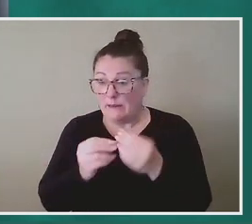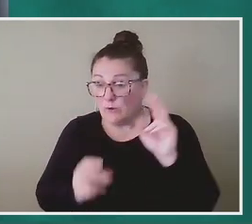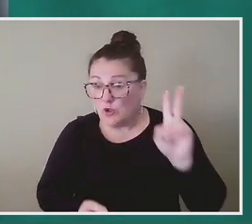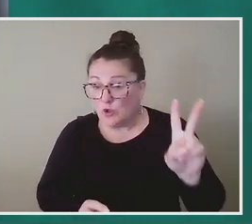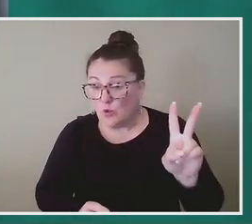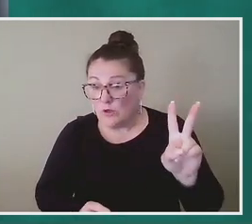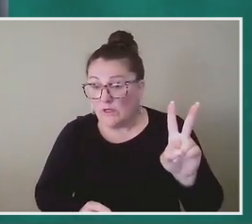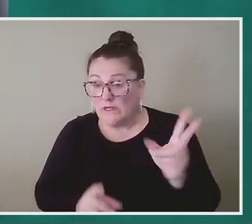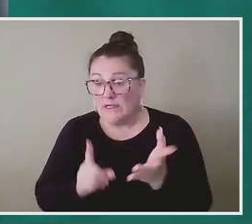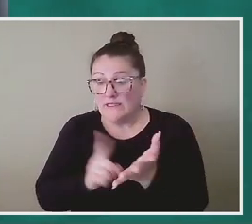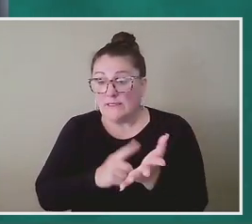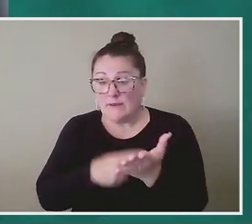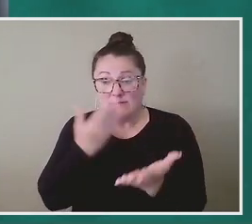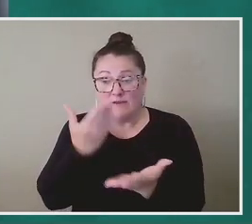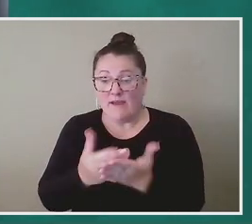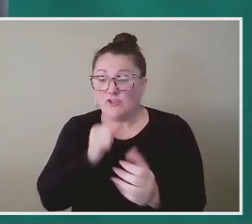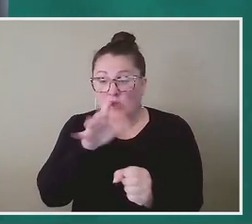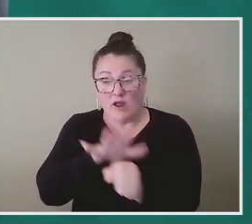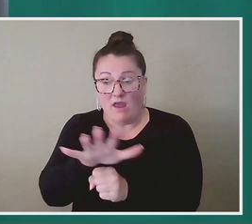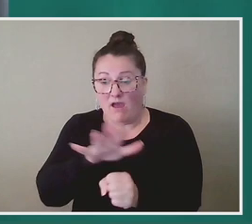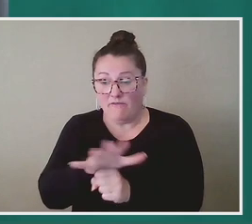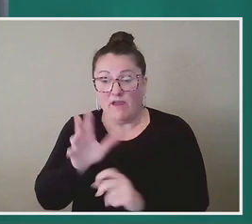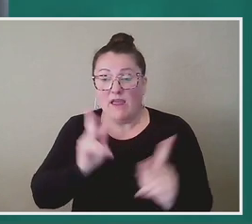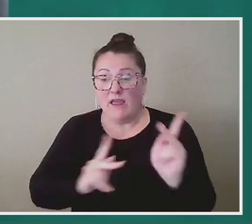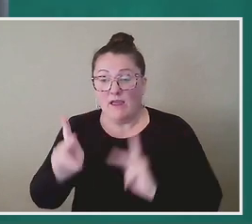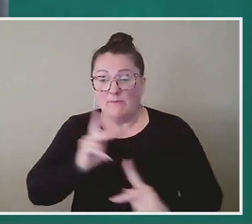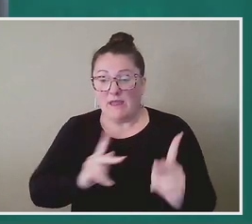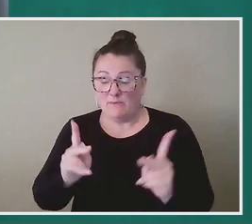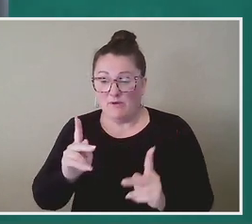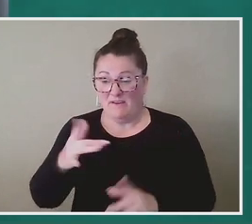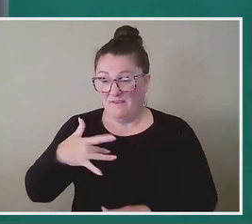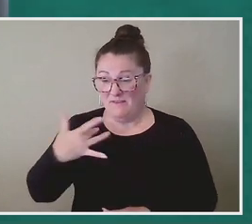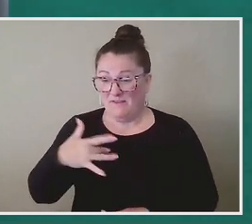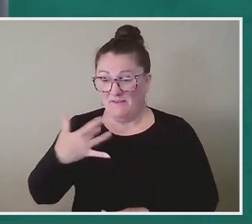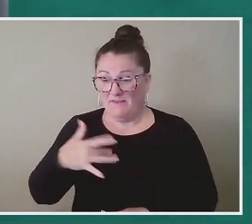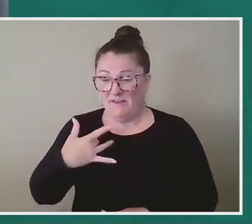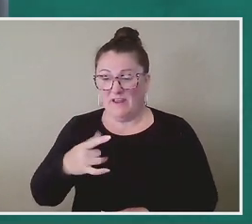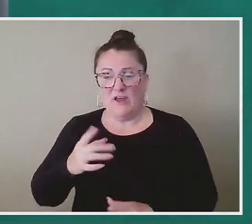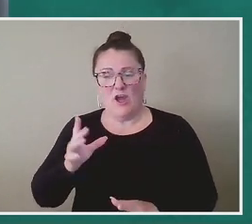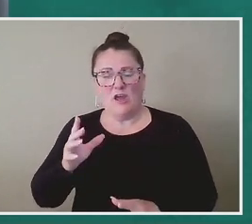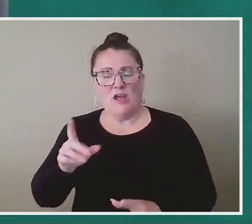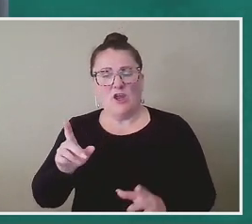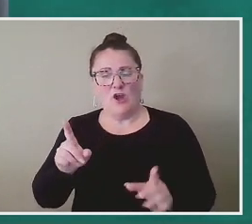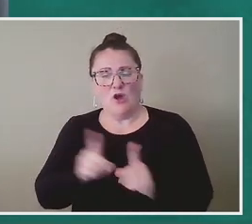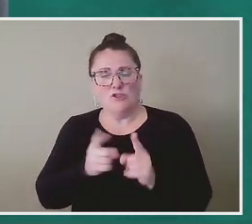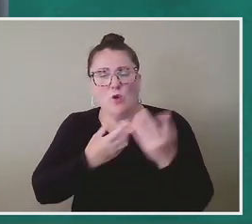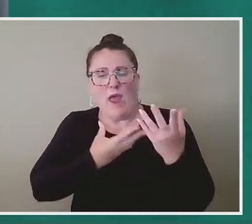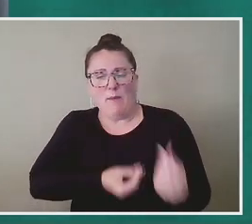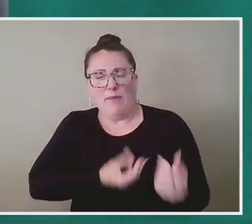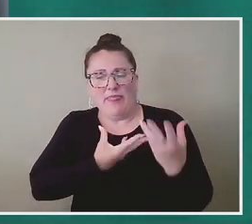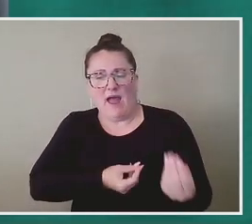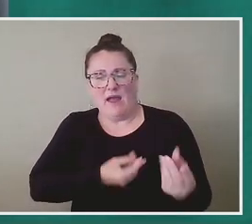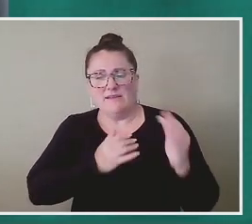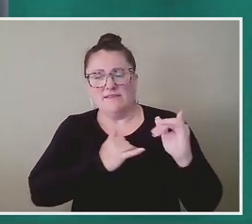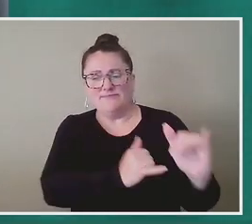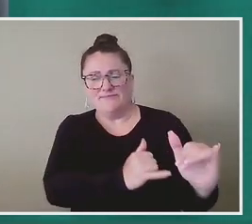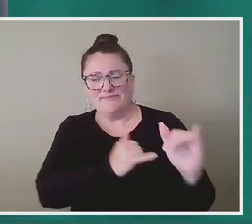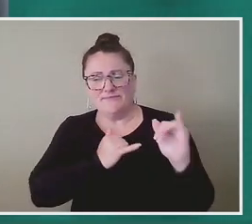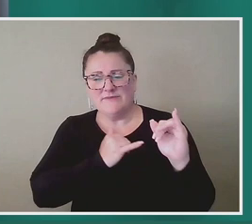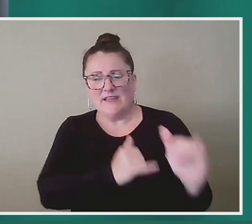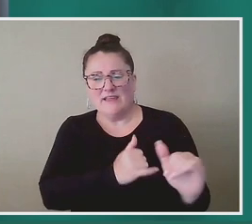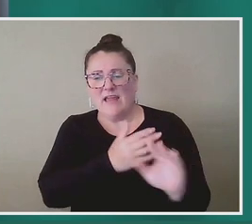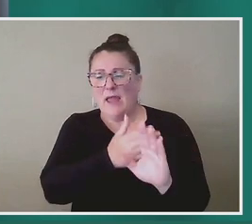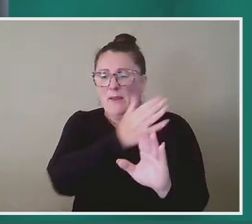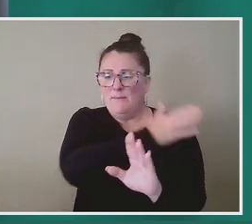are not enough, and people must be made to feel or empathize with those enduring past and present